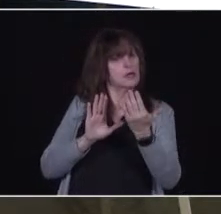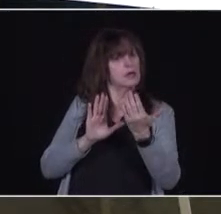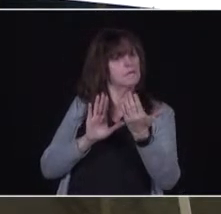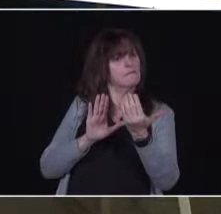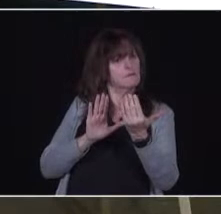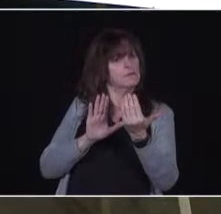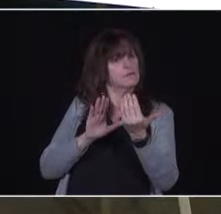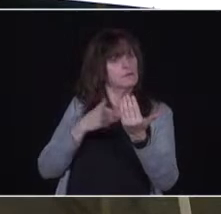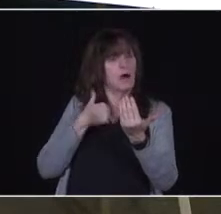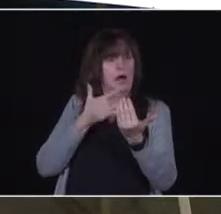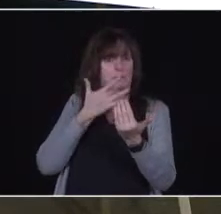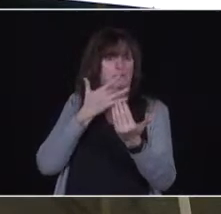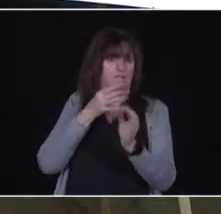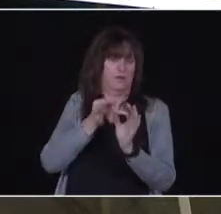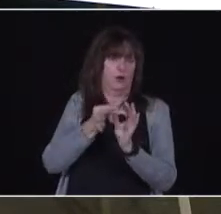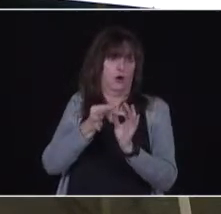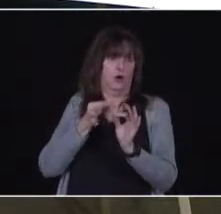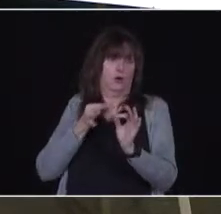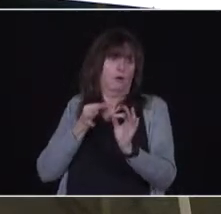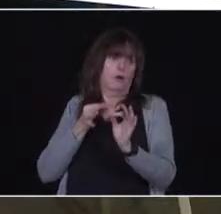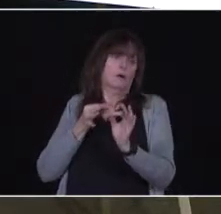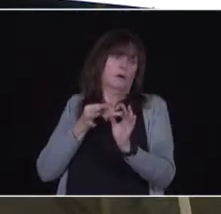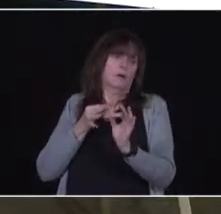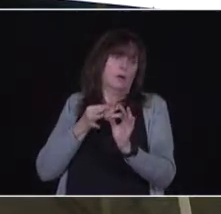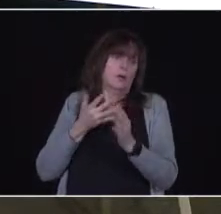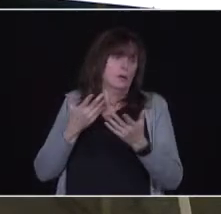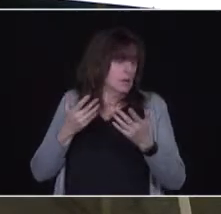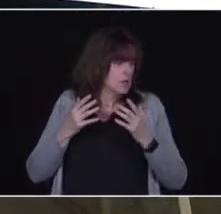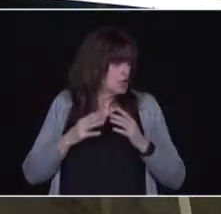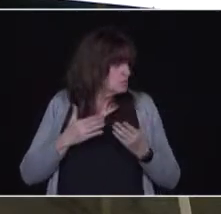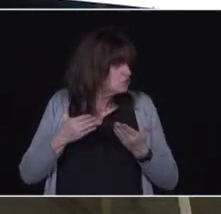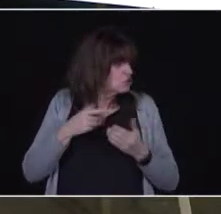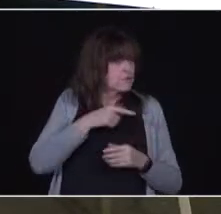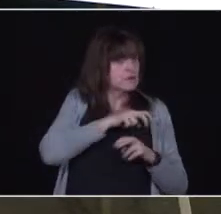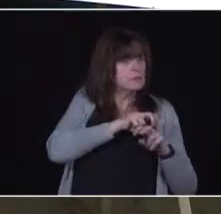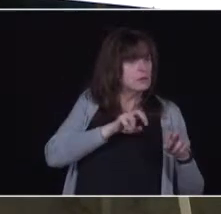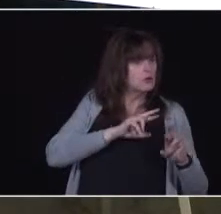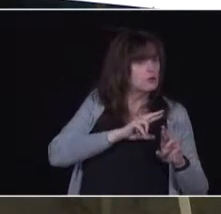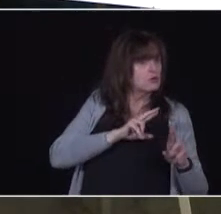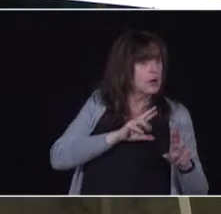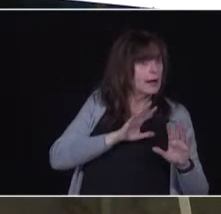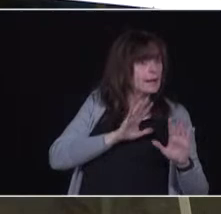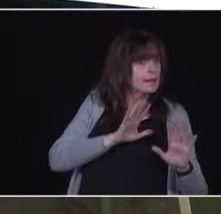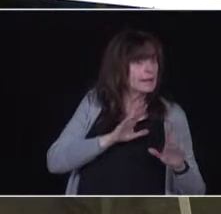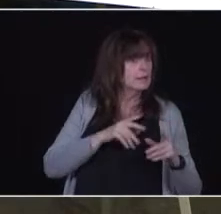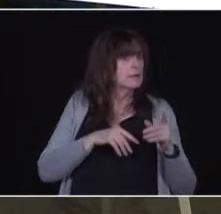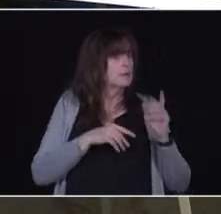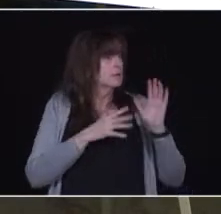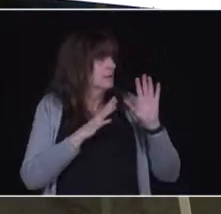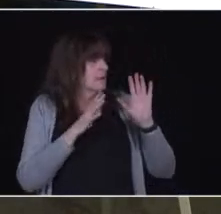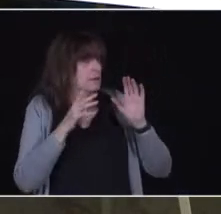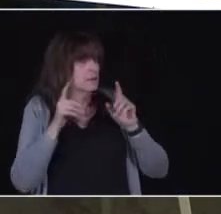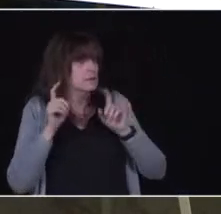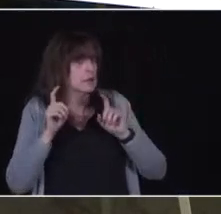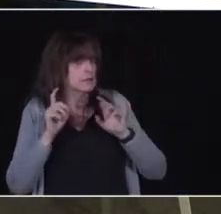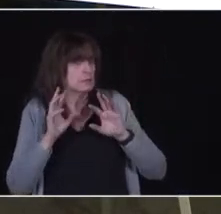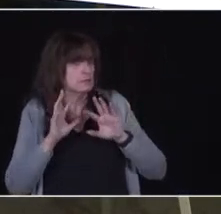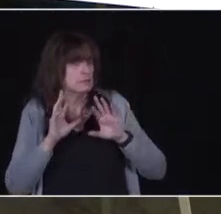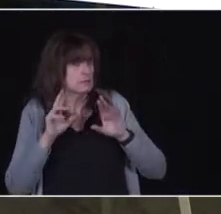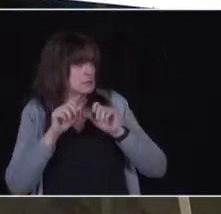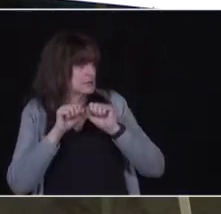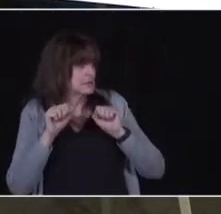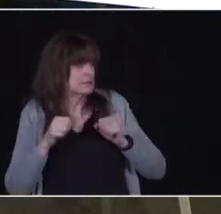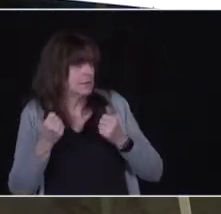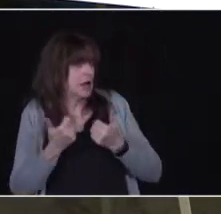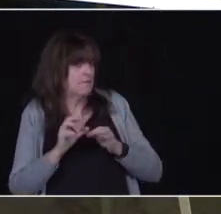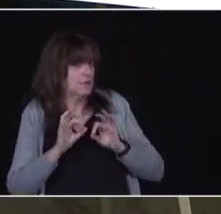frankly, that and the customer service desk, but we have it almost ready. We're testing it to make sure that it works.